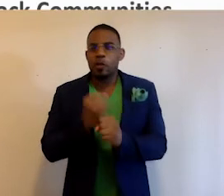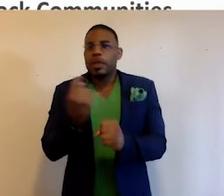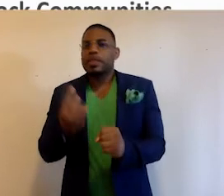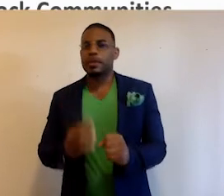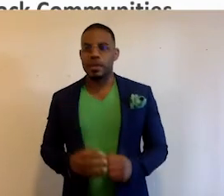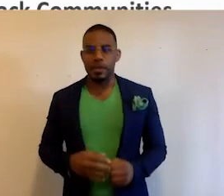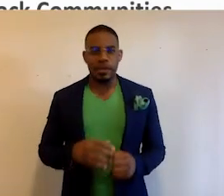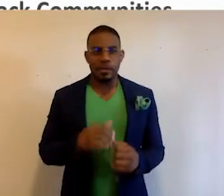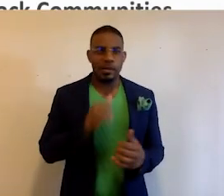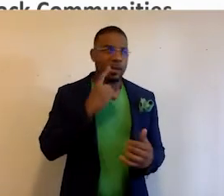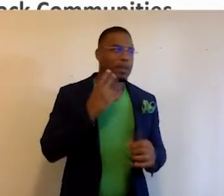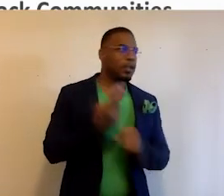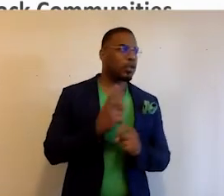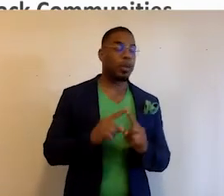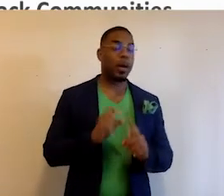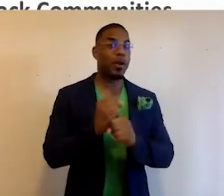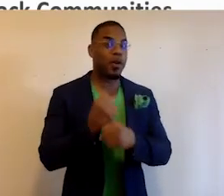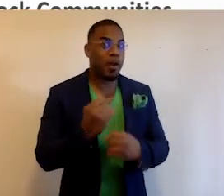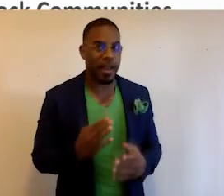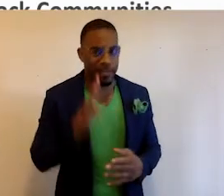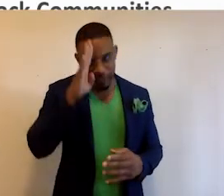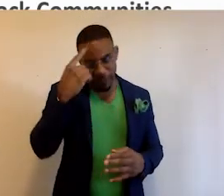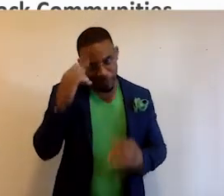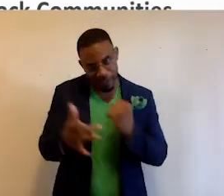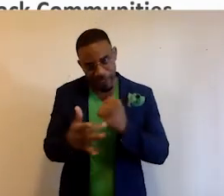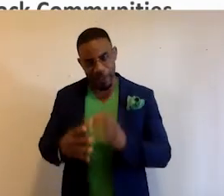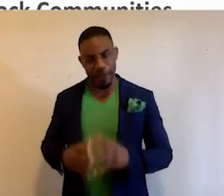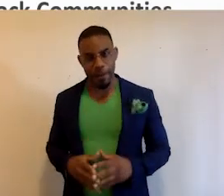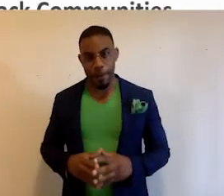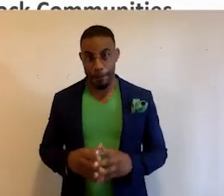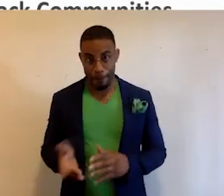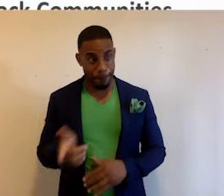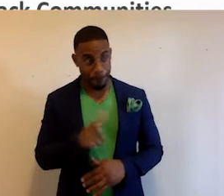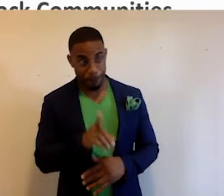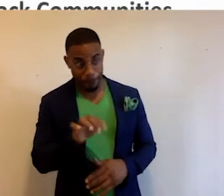something, not just to be a user, but a creator of technology. Dale?